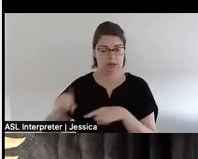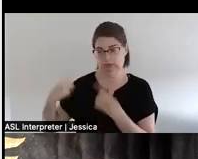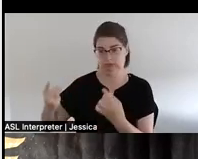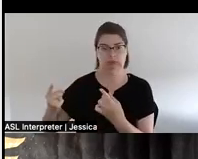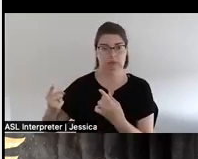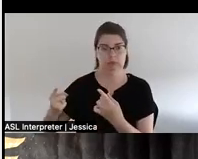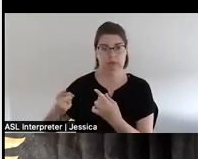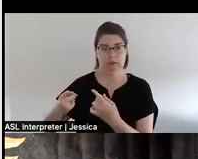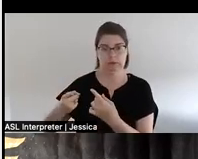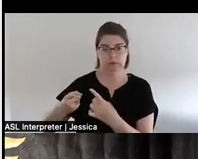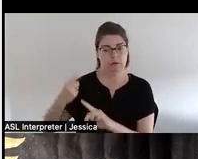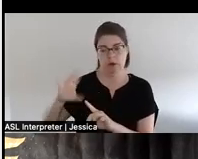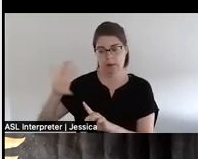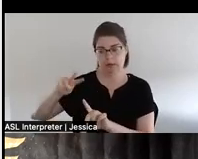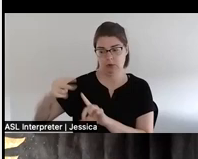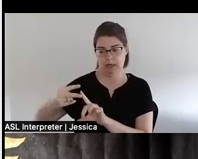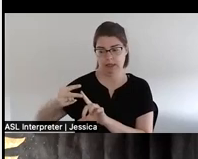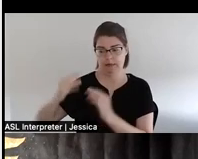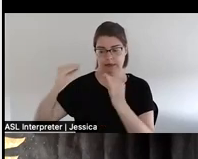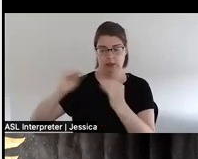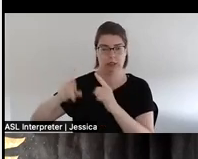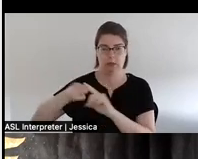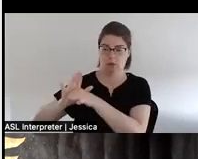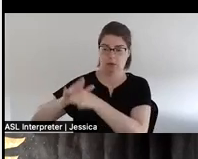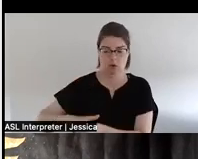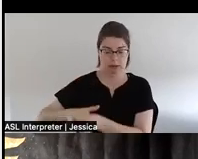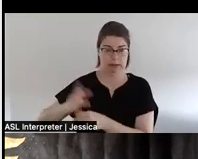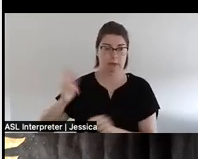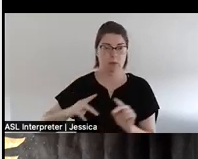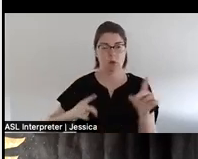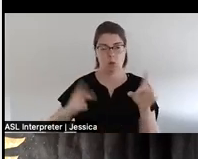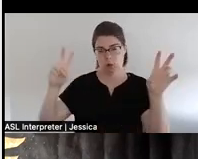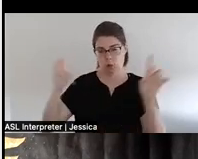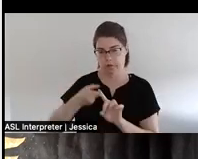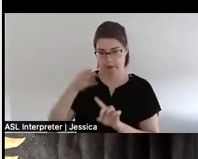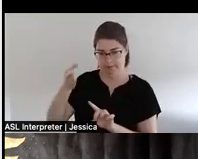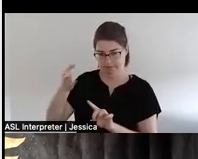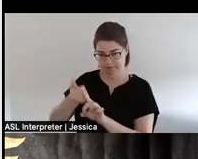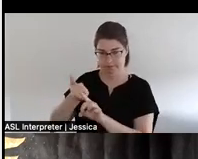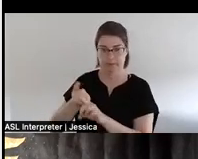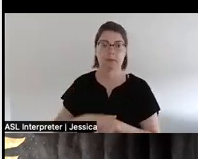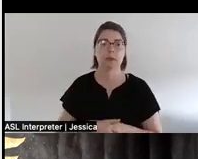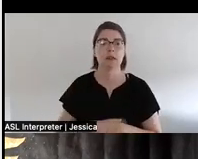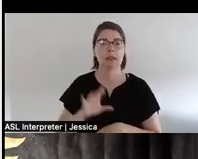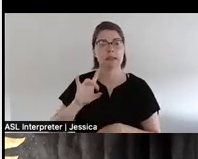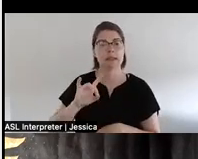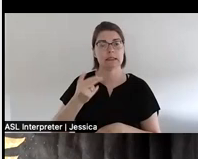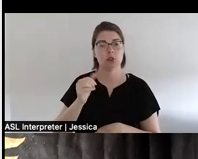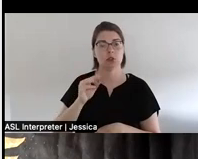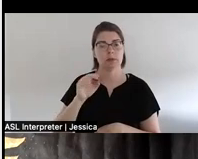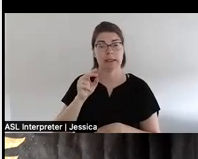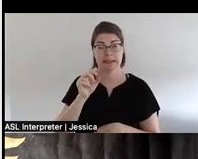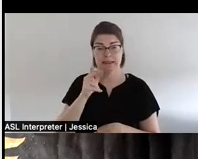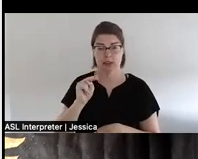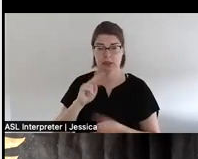pedagogy of the oppressed so this is one of the quotes dehumanization which marks not only